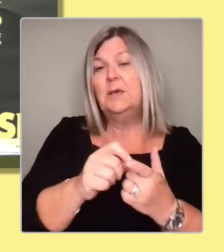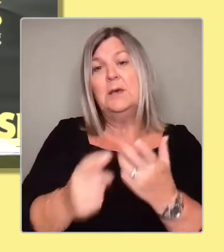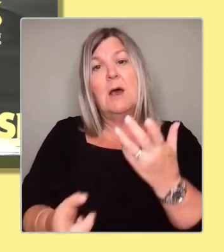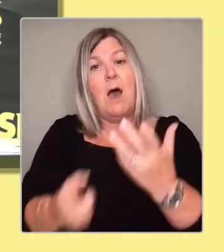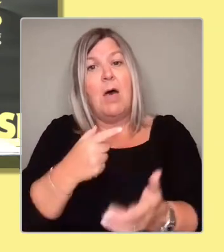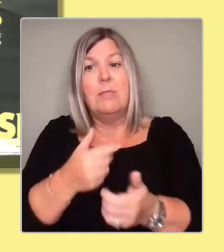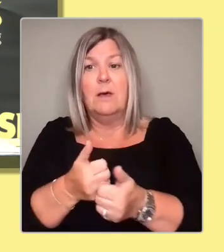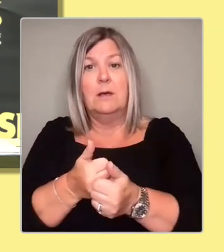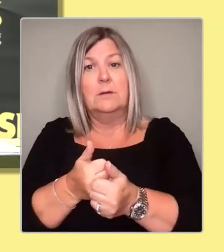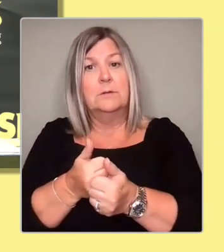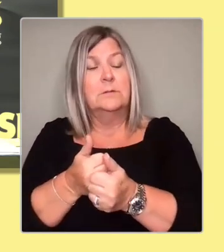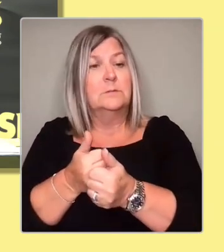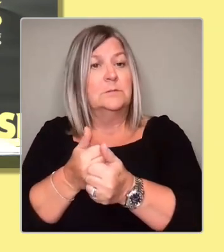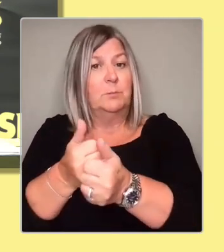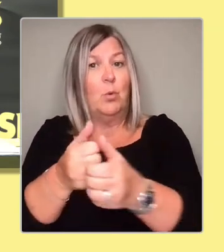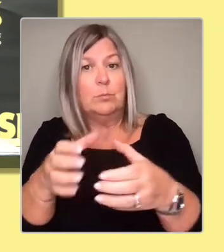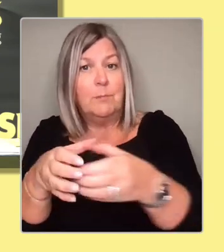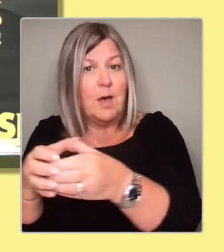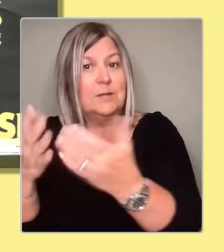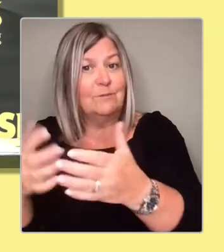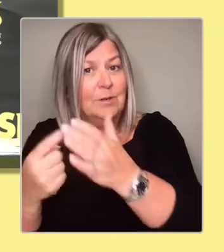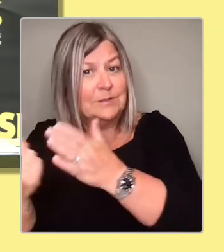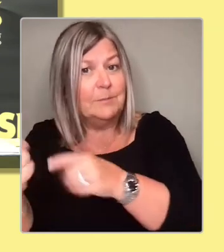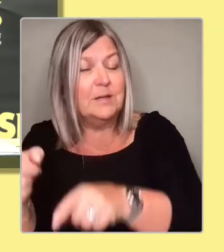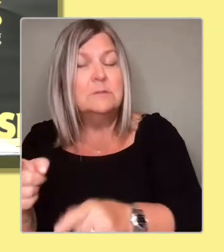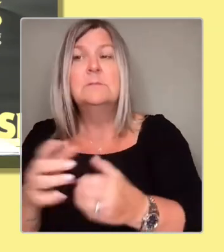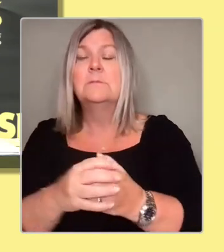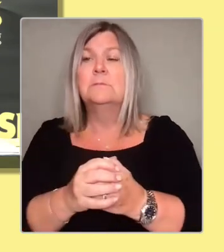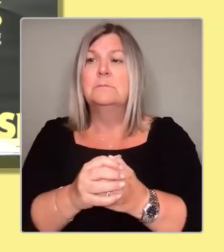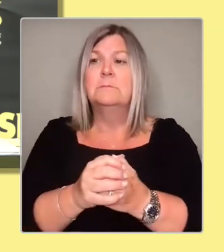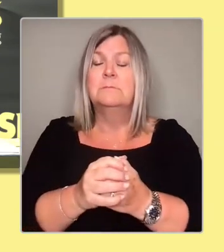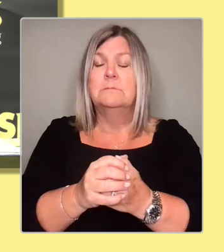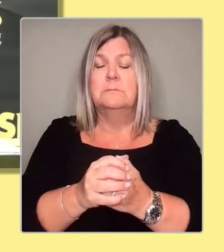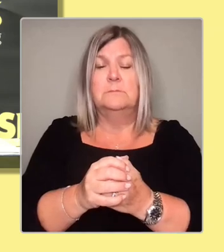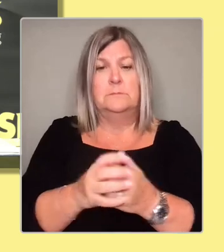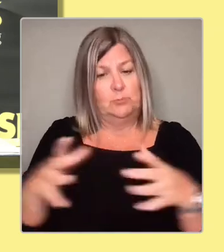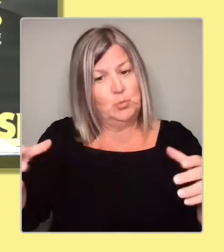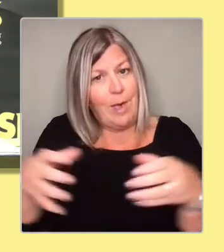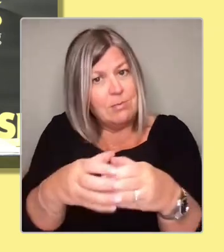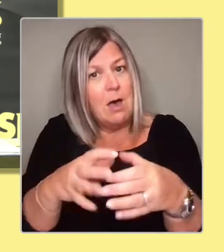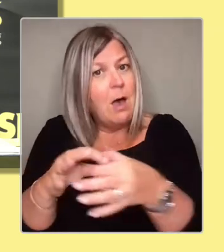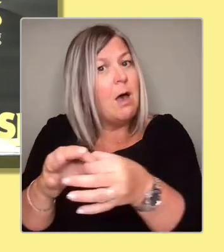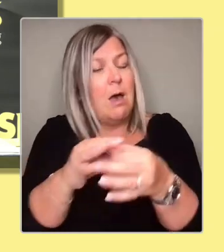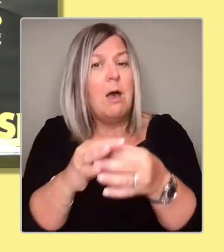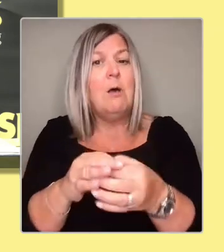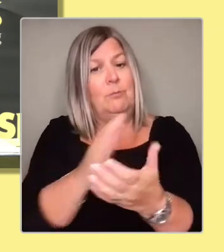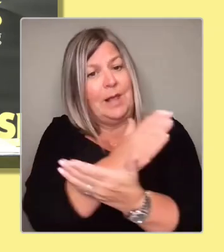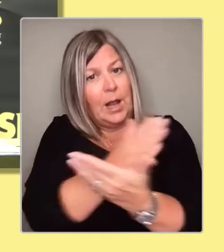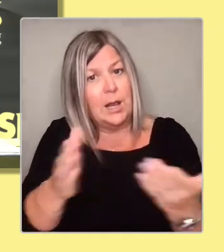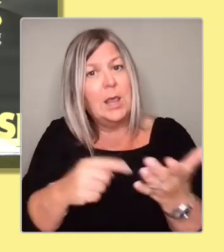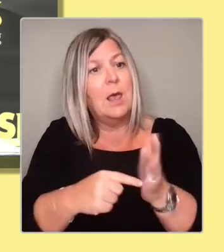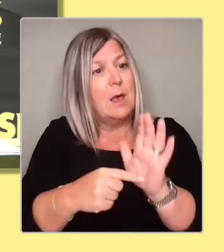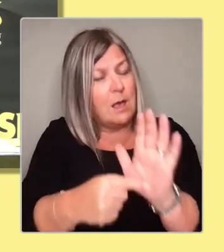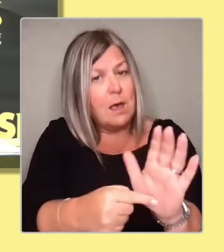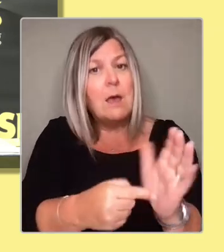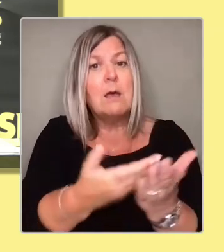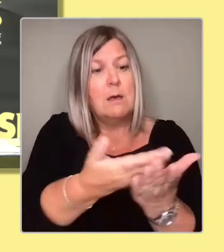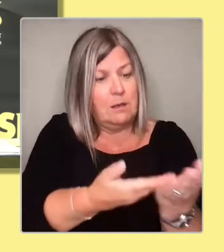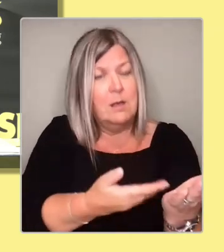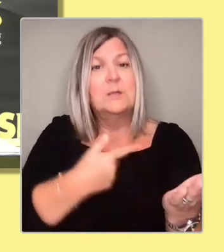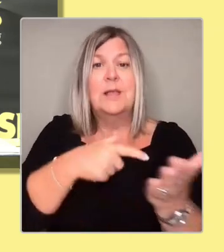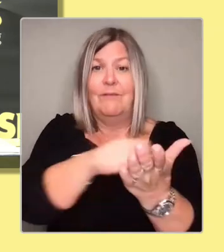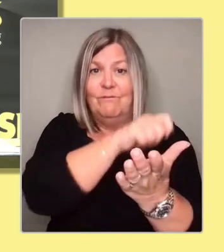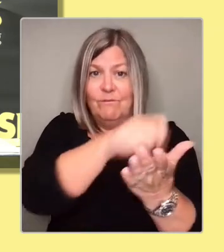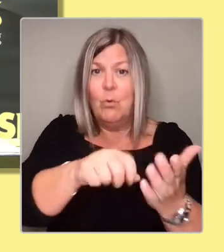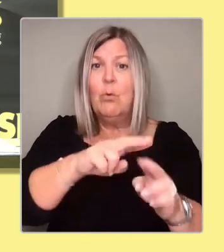will make it very clear in the manifesto what Scotland is voting for, so that the UK and the international community are completely